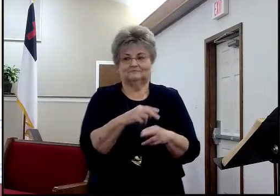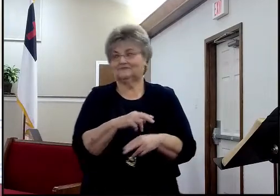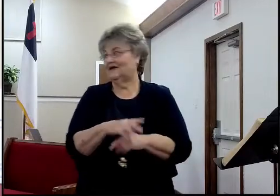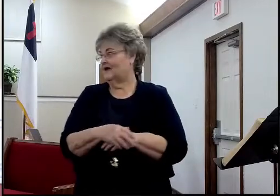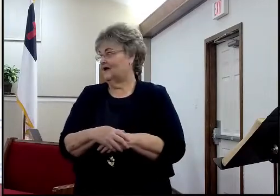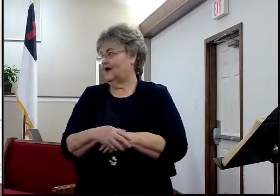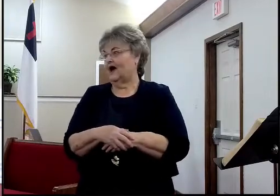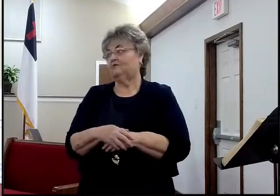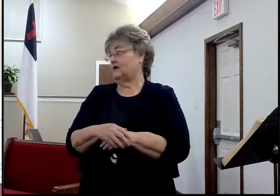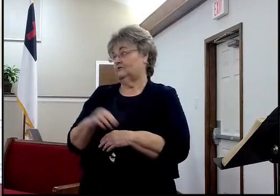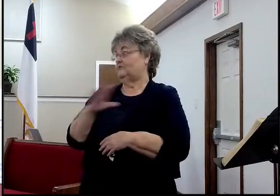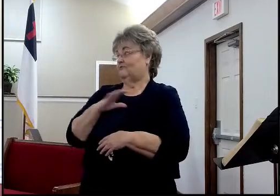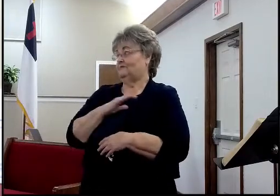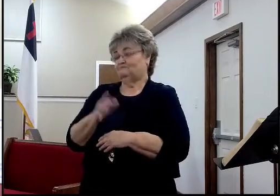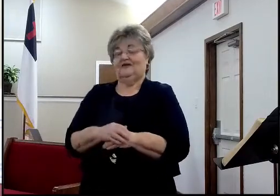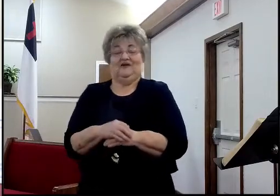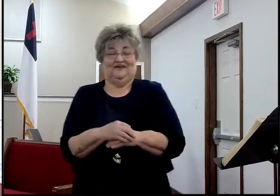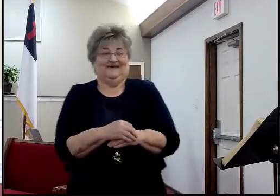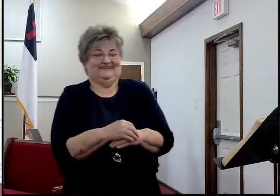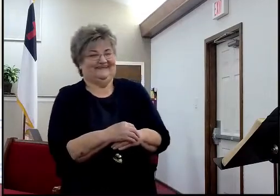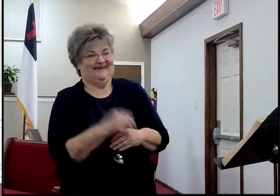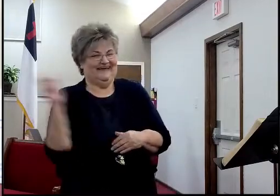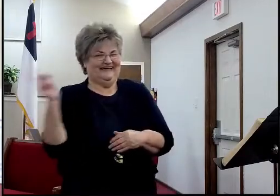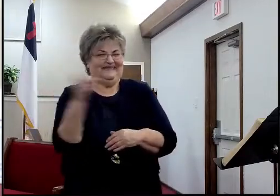sorry. Miss Sharon, am I going too fast? Okay. Okay.